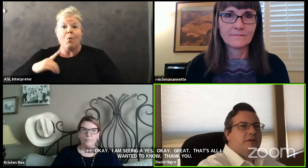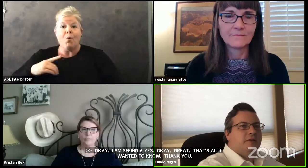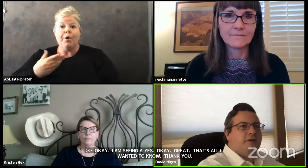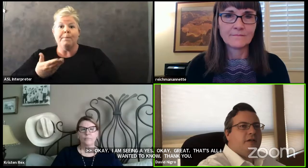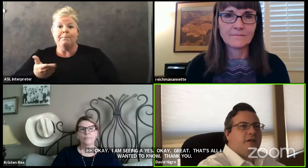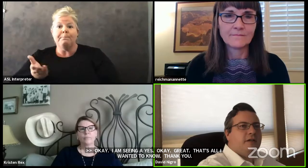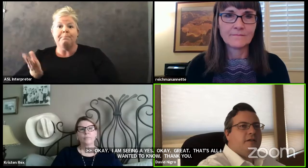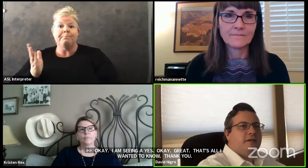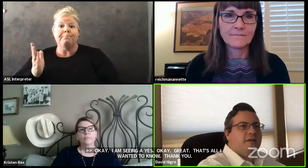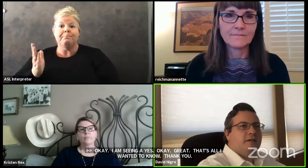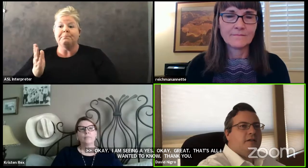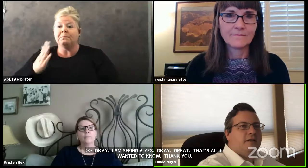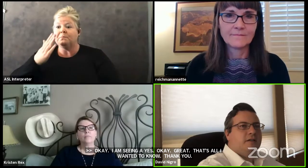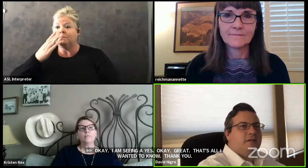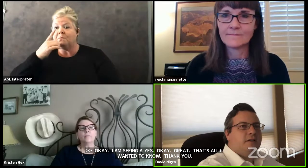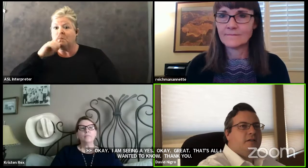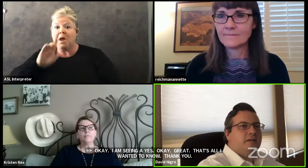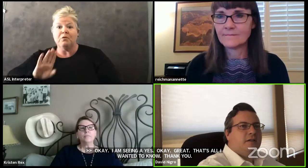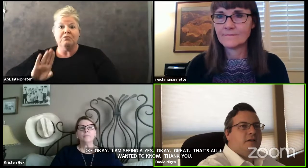Raise your hand.